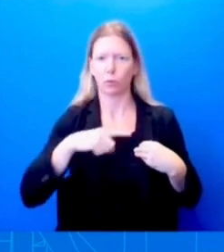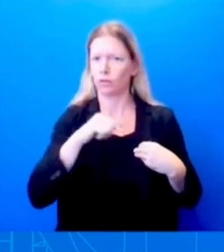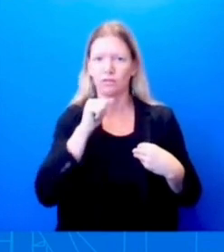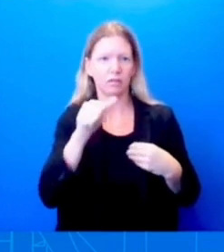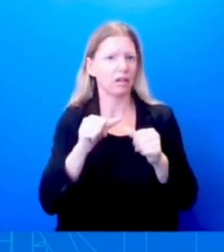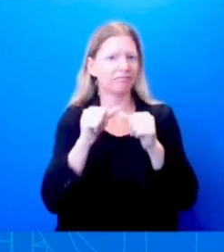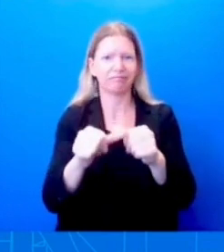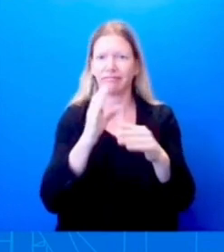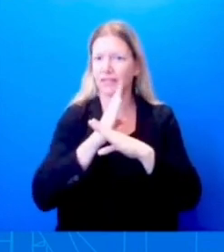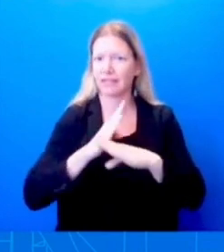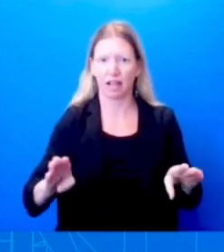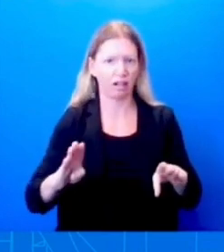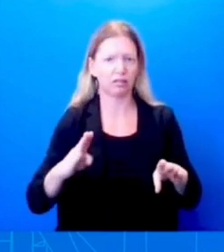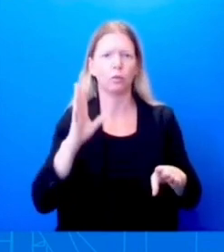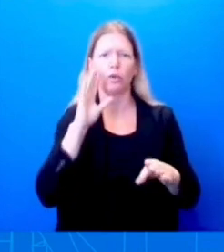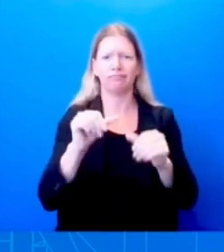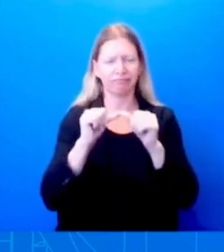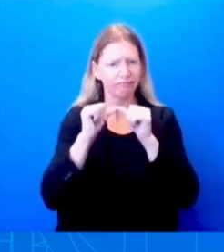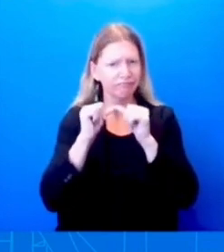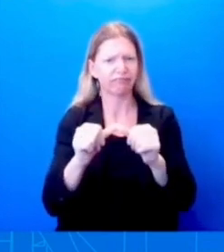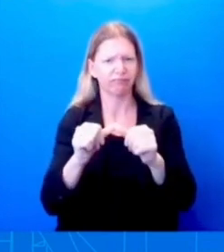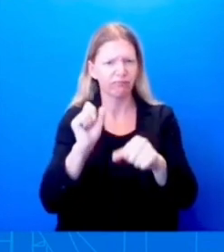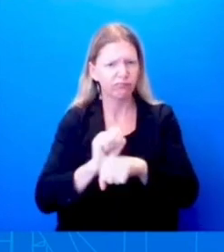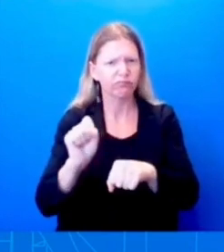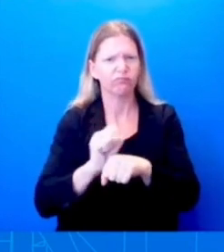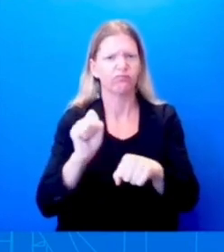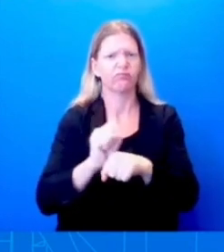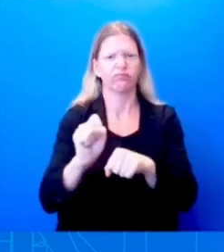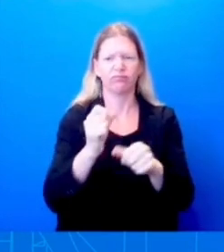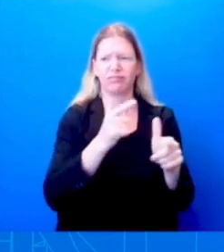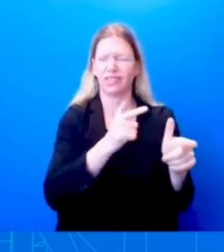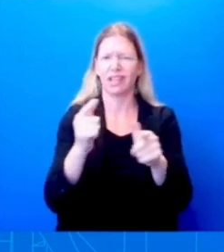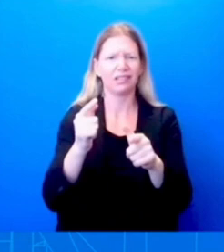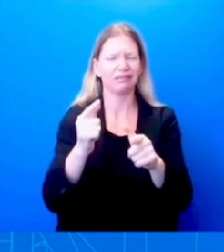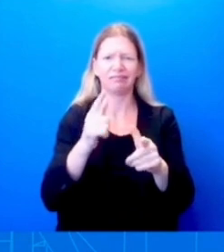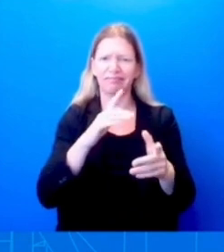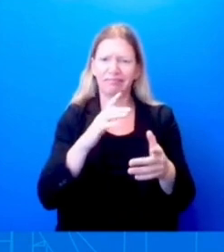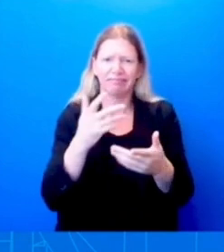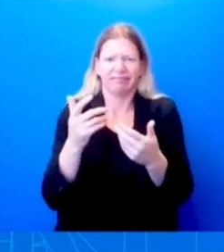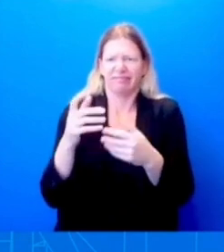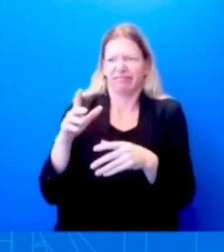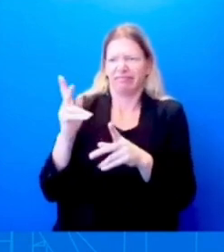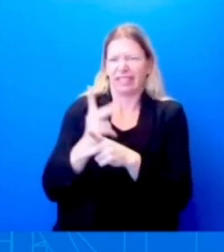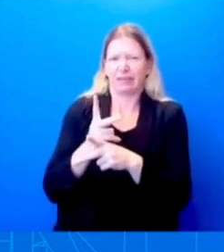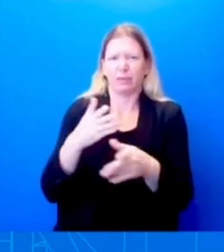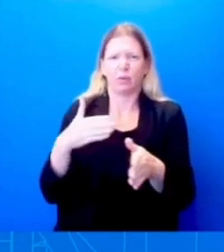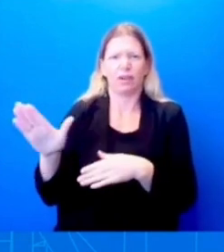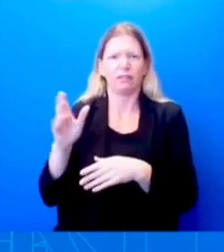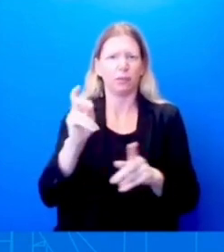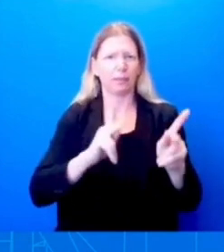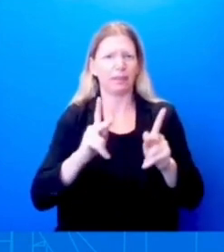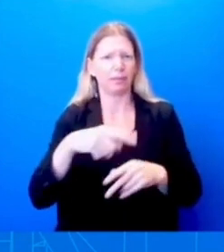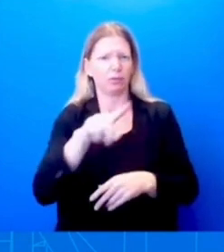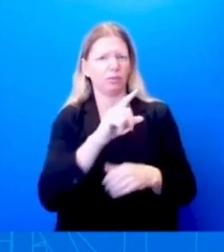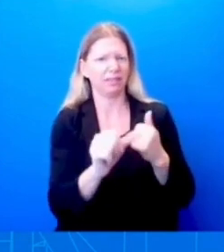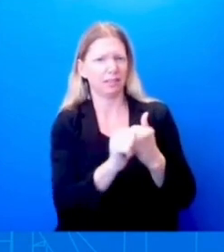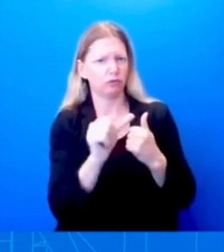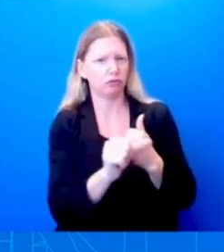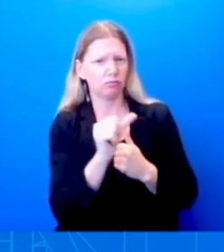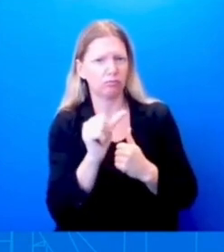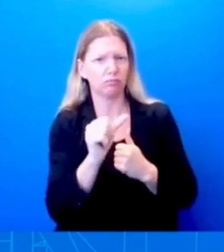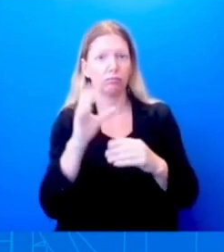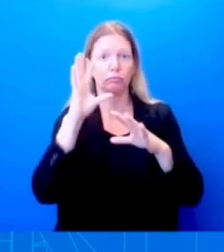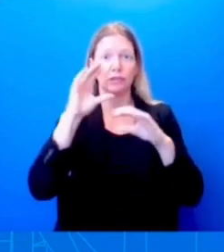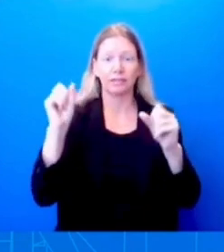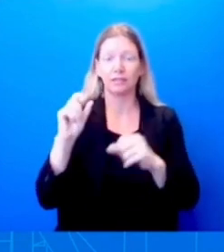we can to keep guns out of dangerous hands. The president and the first lady are praying for the victims and their families. And this